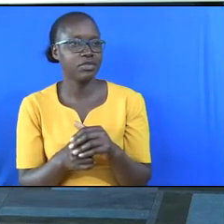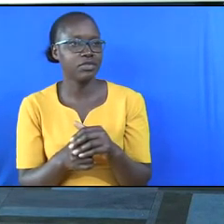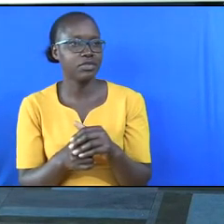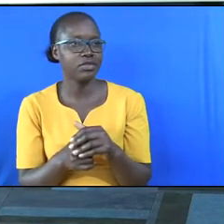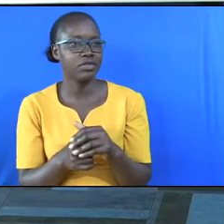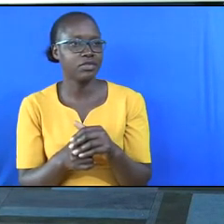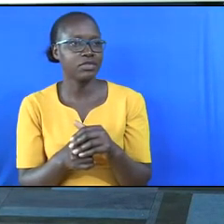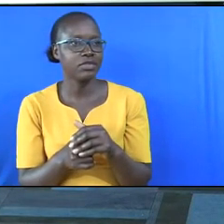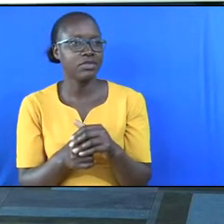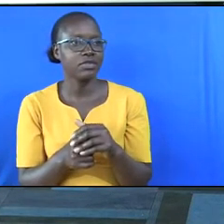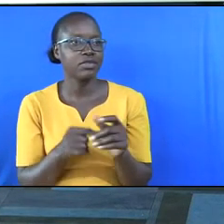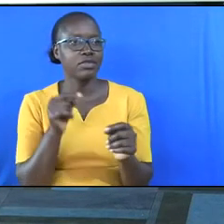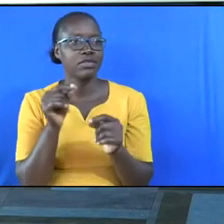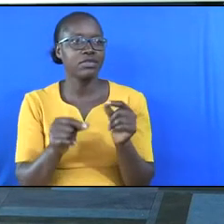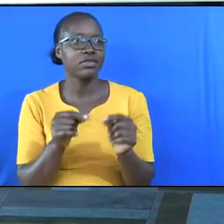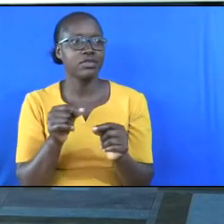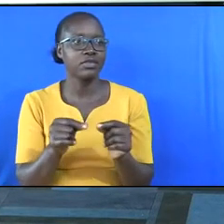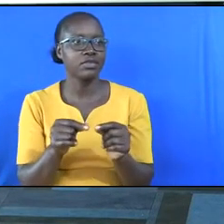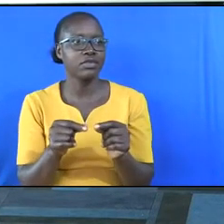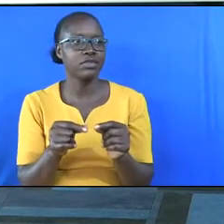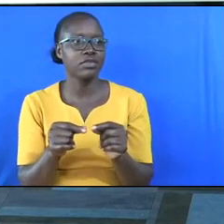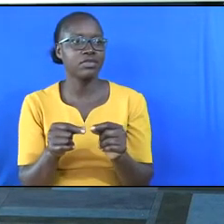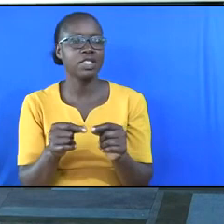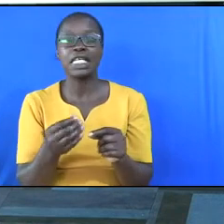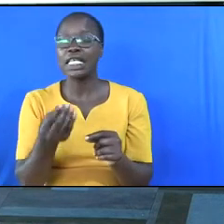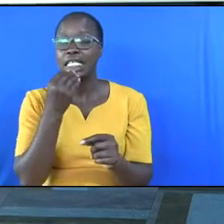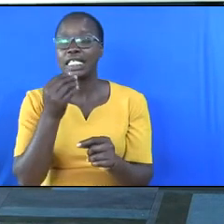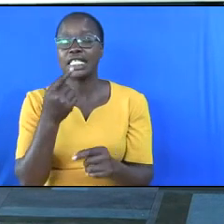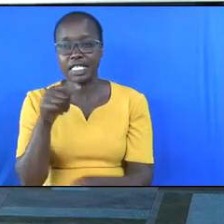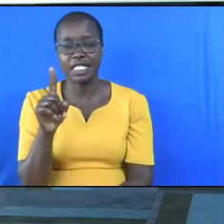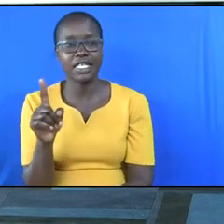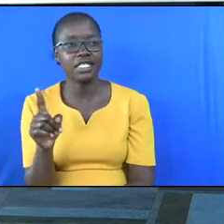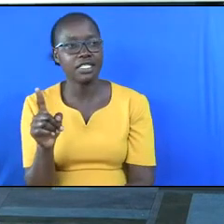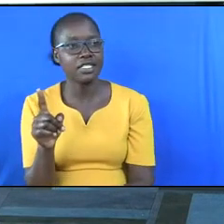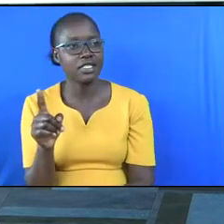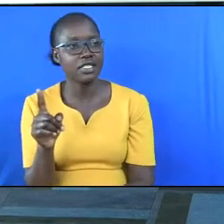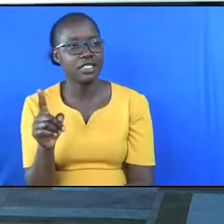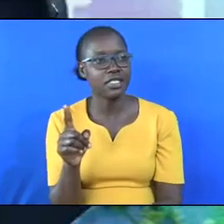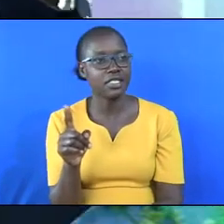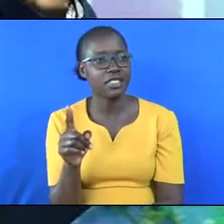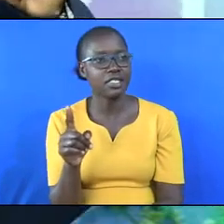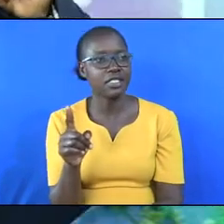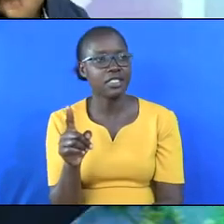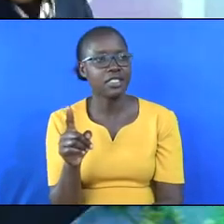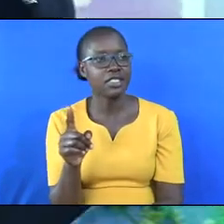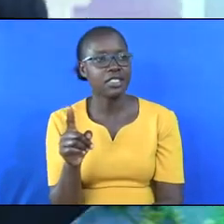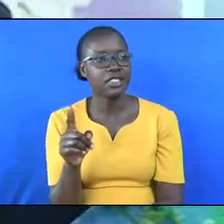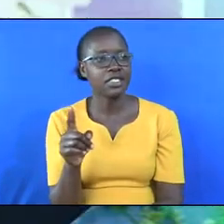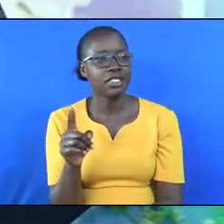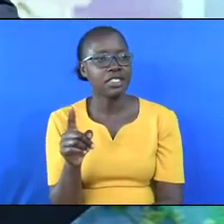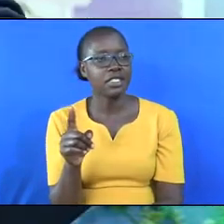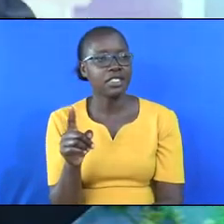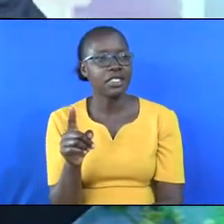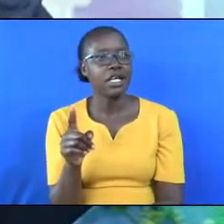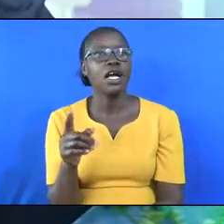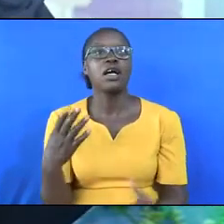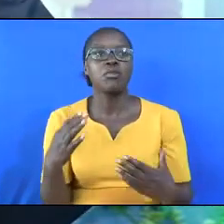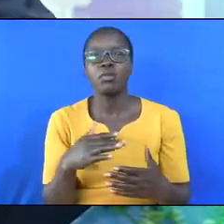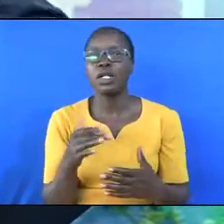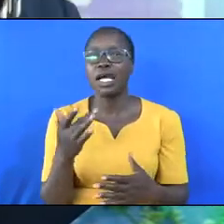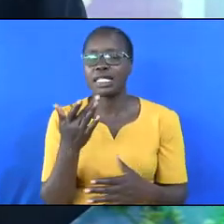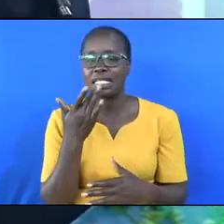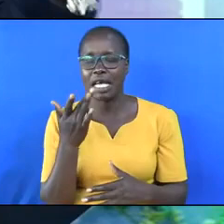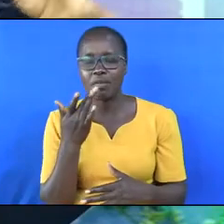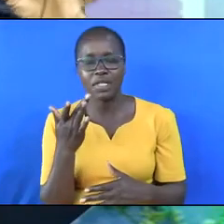says, eat right. What did I say? Eat right. You know, for most people, their appetite and their